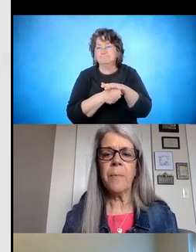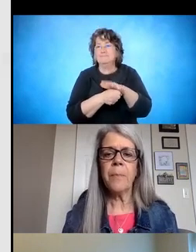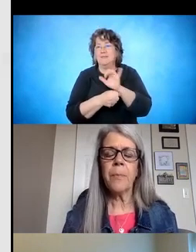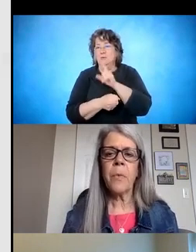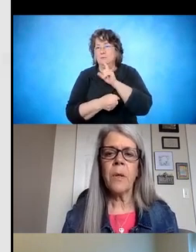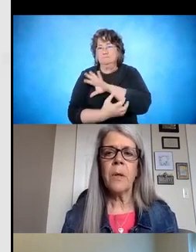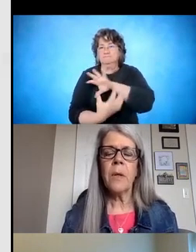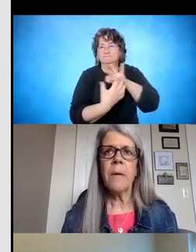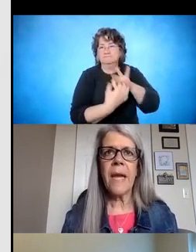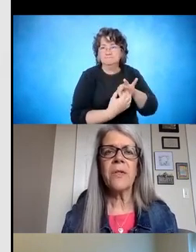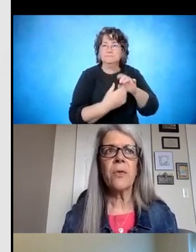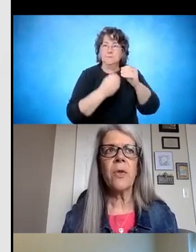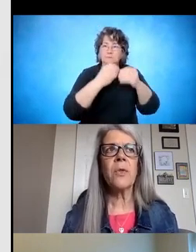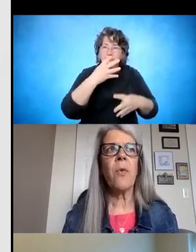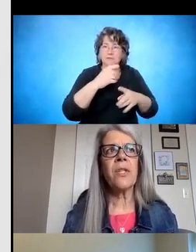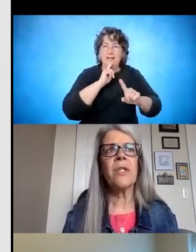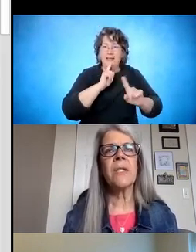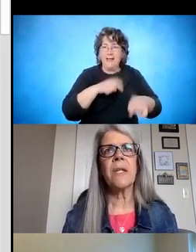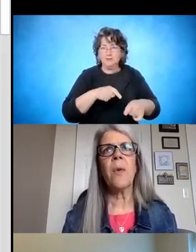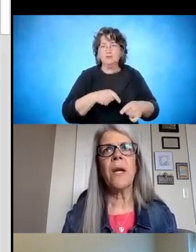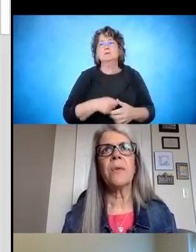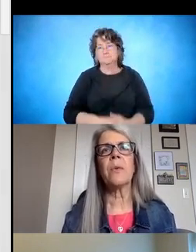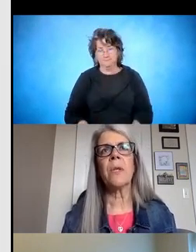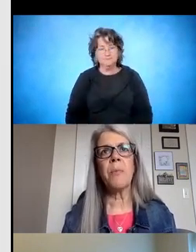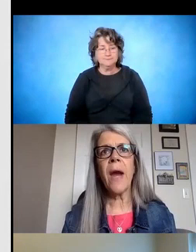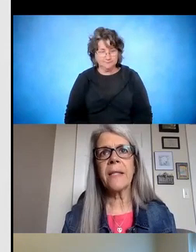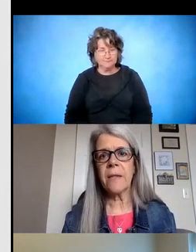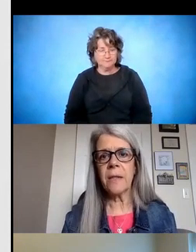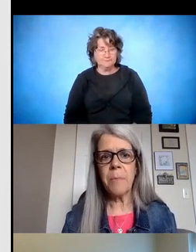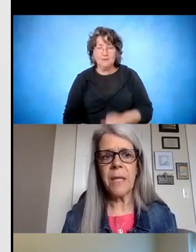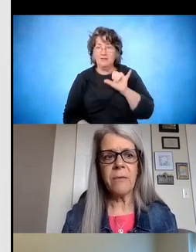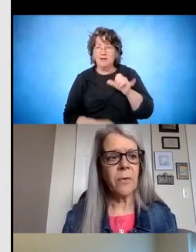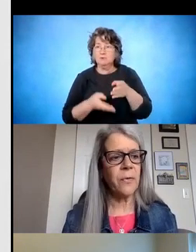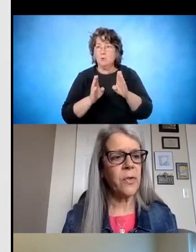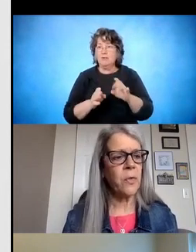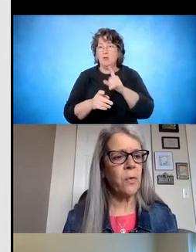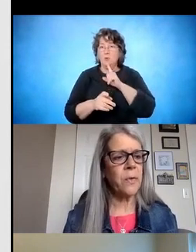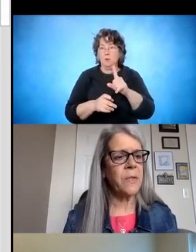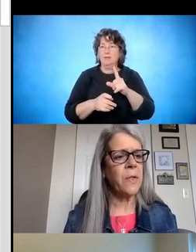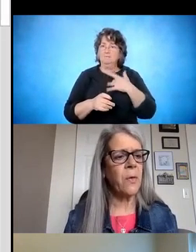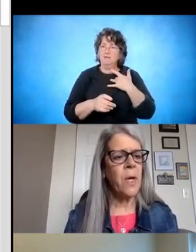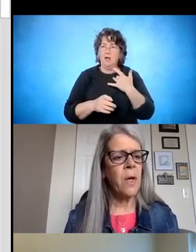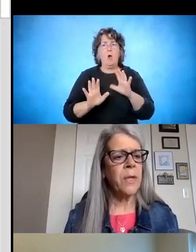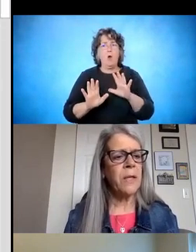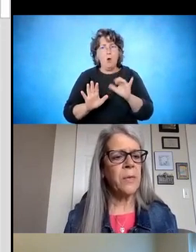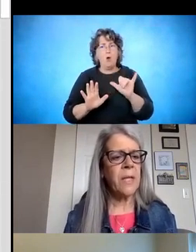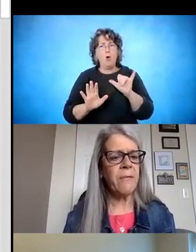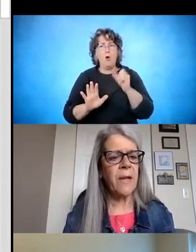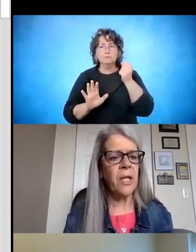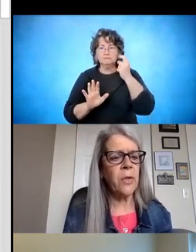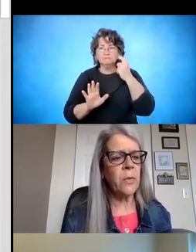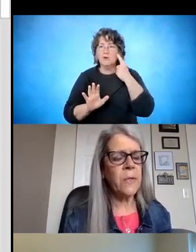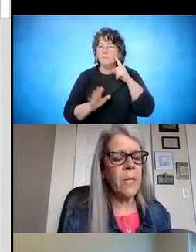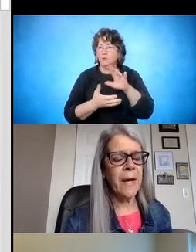answered those questions in a way that was really practical and meaningful for schools? And so within those